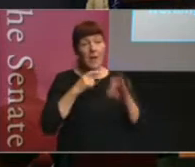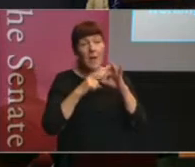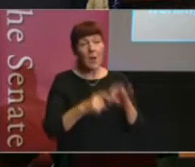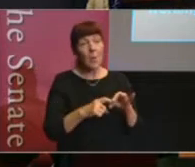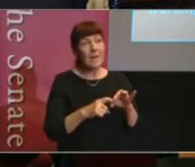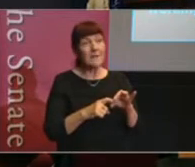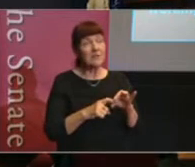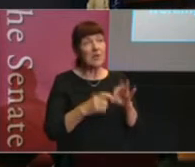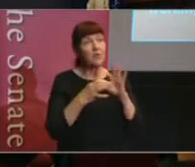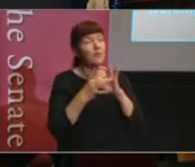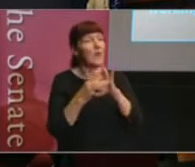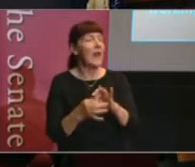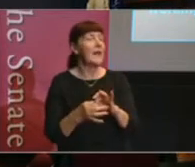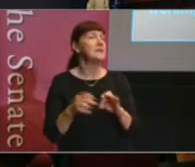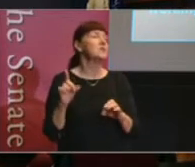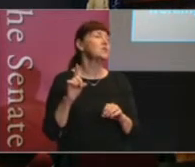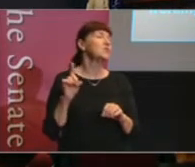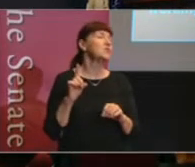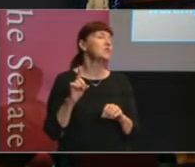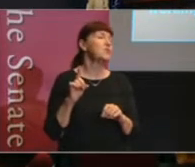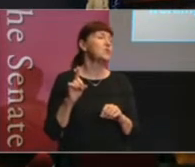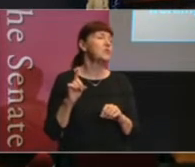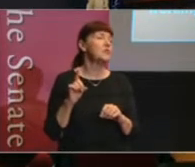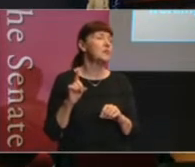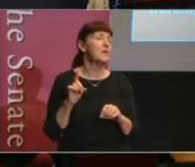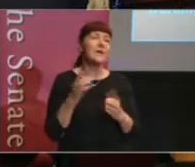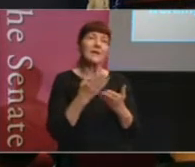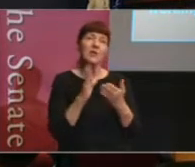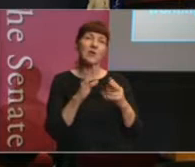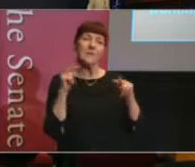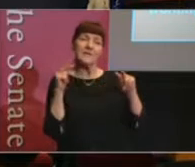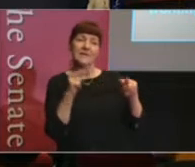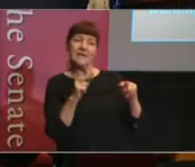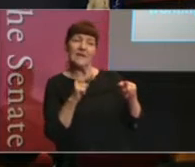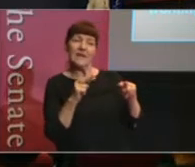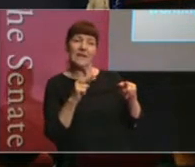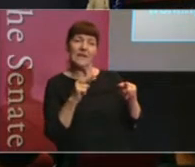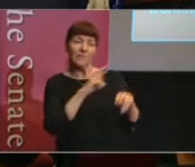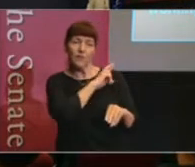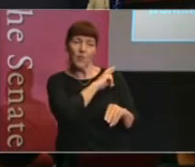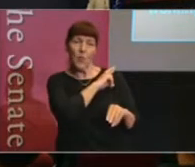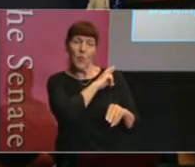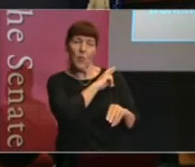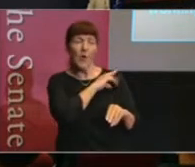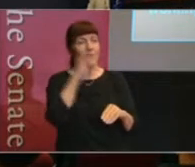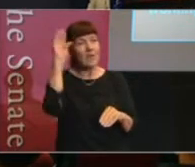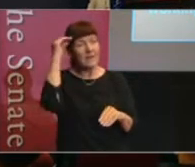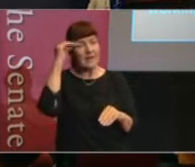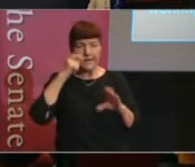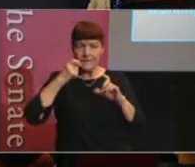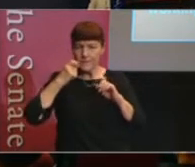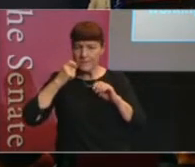to the generally perceived role of committees as a scrutiny or information-gathering